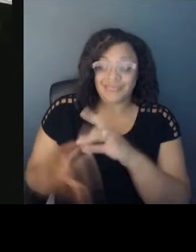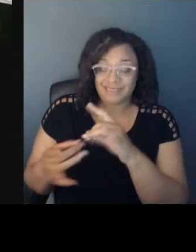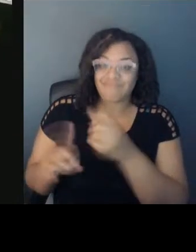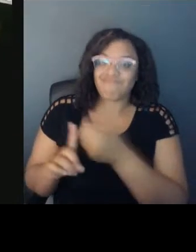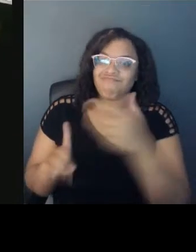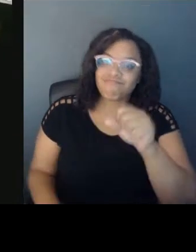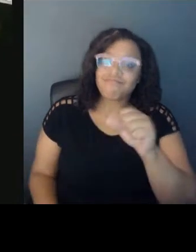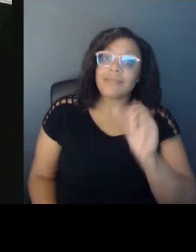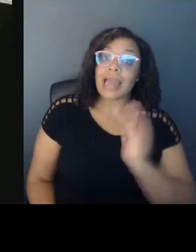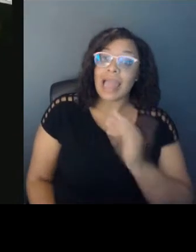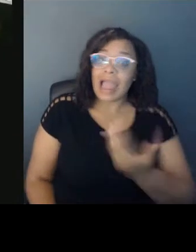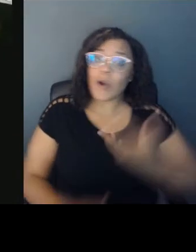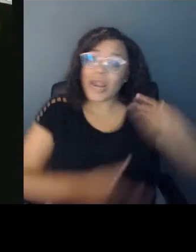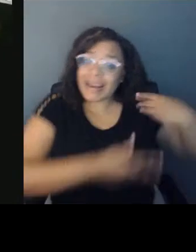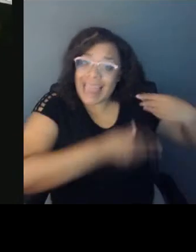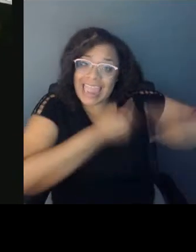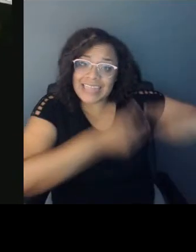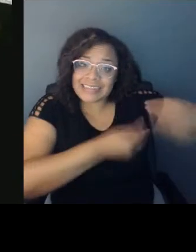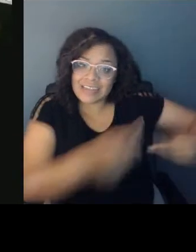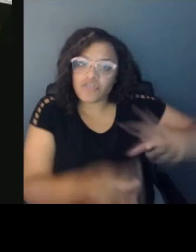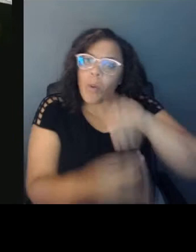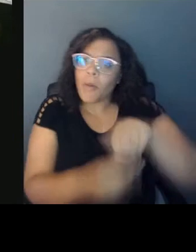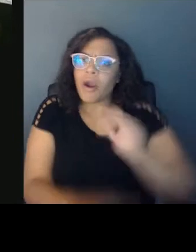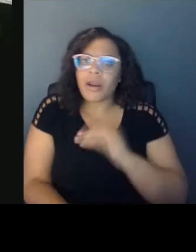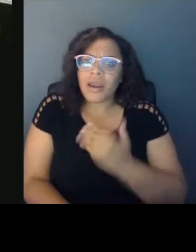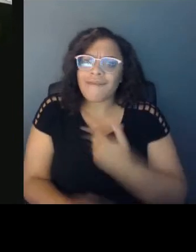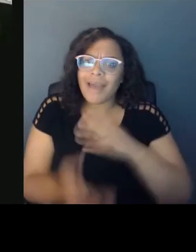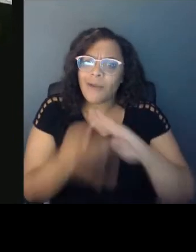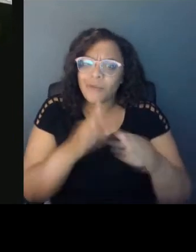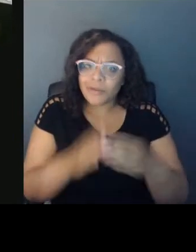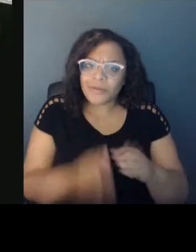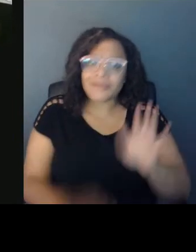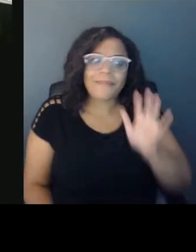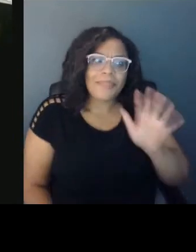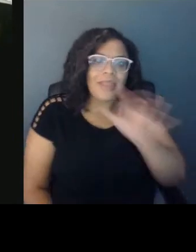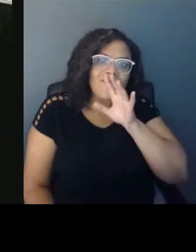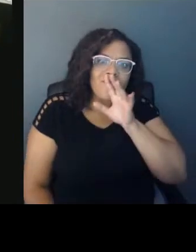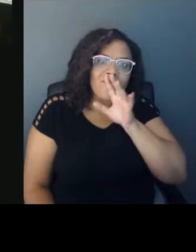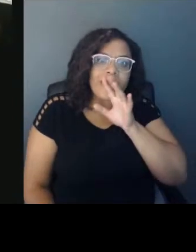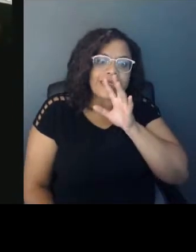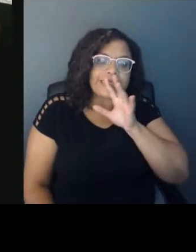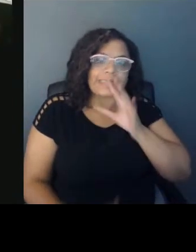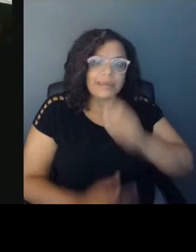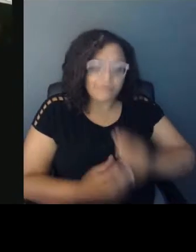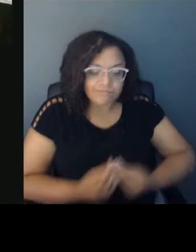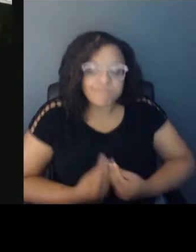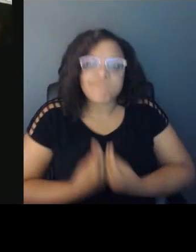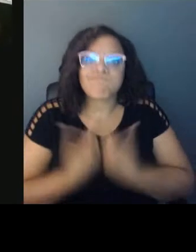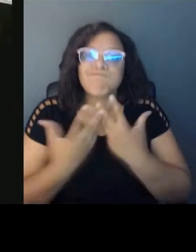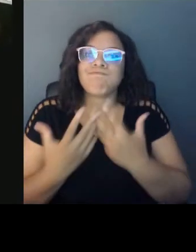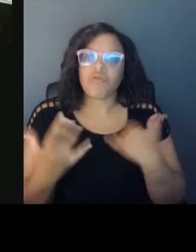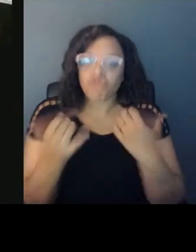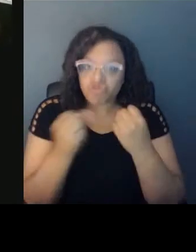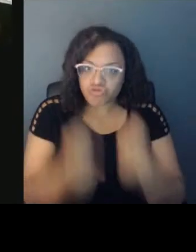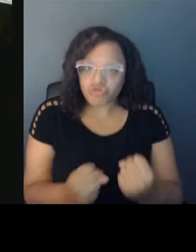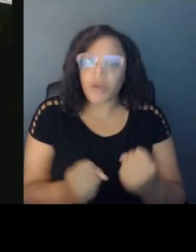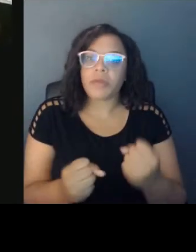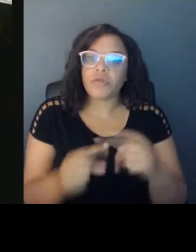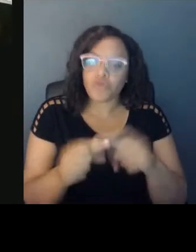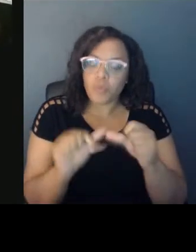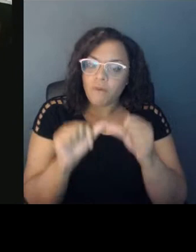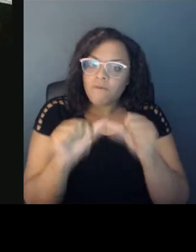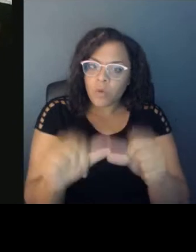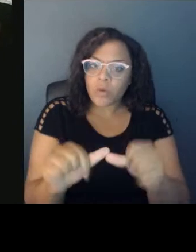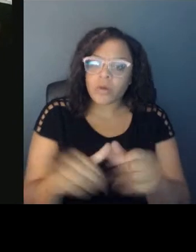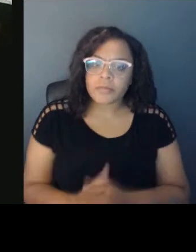They are part of the voices who give us the strength we need and the intentions we need to move forward. We also do